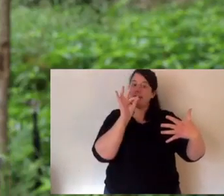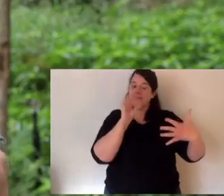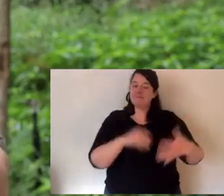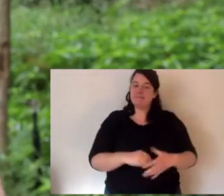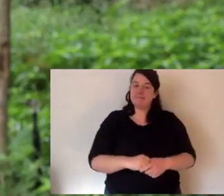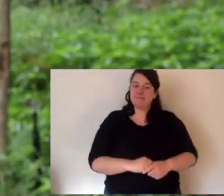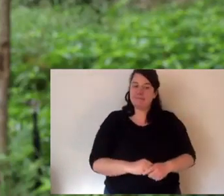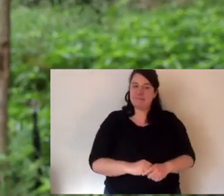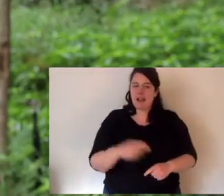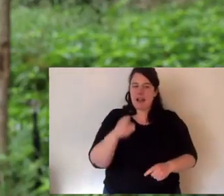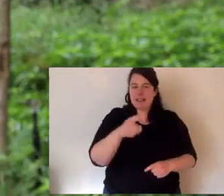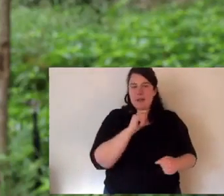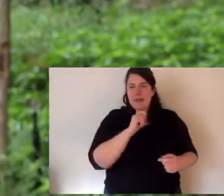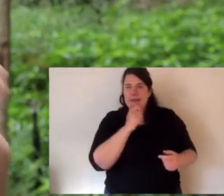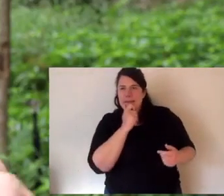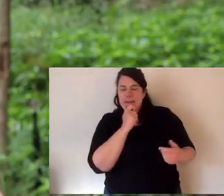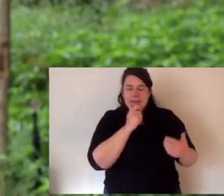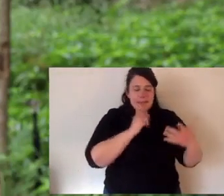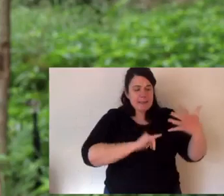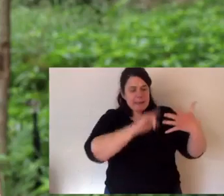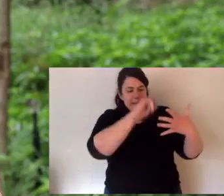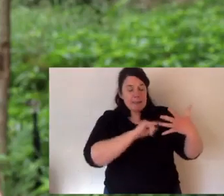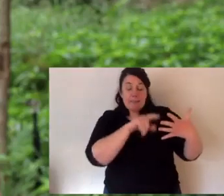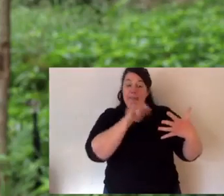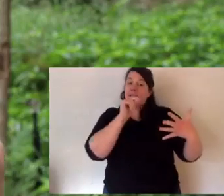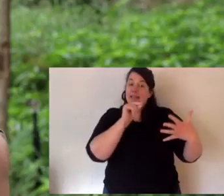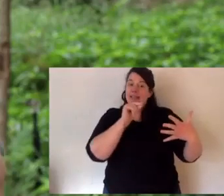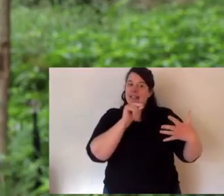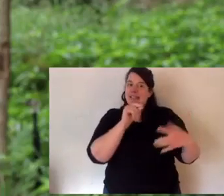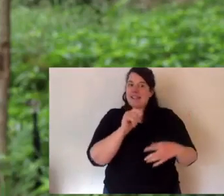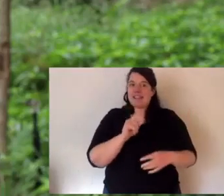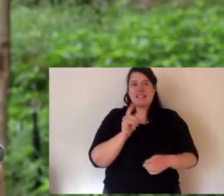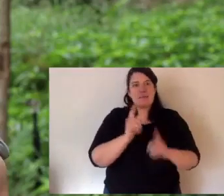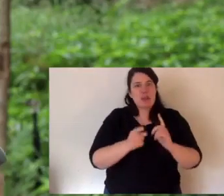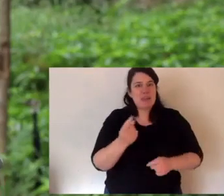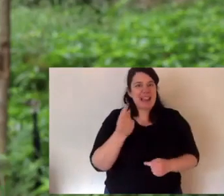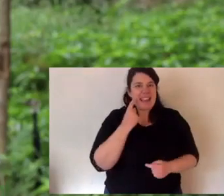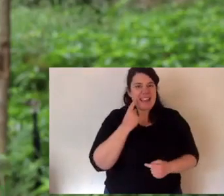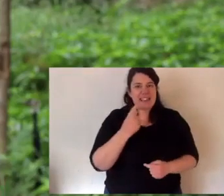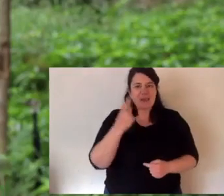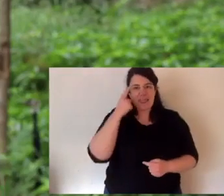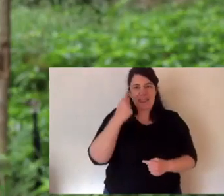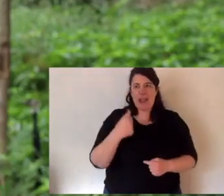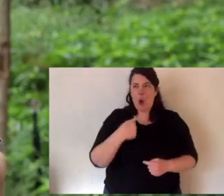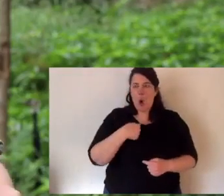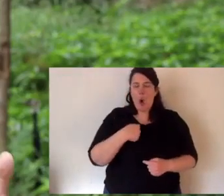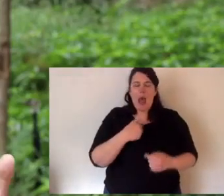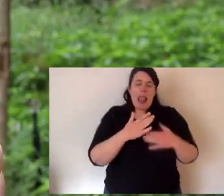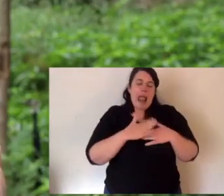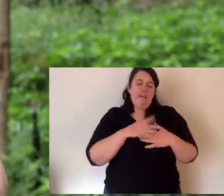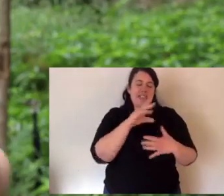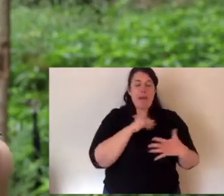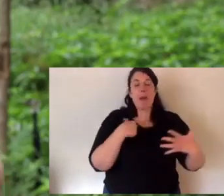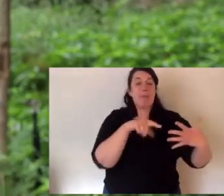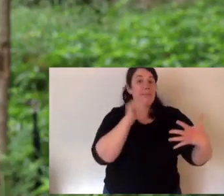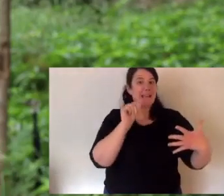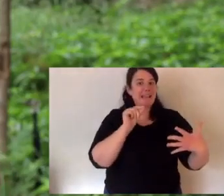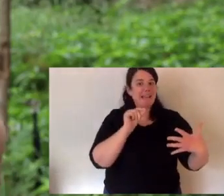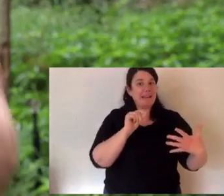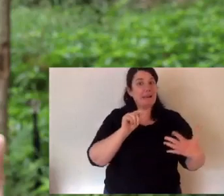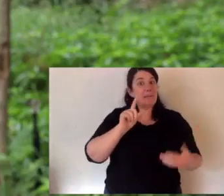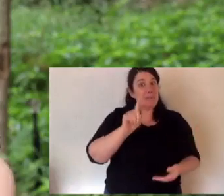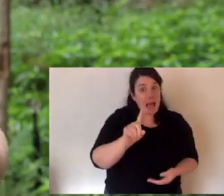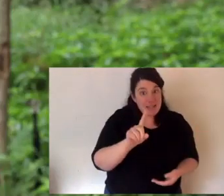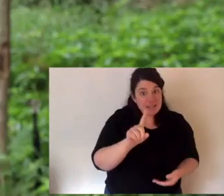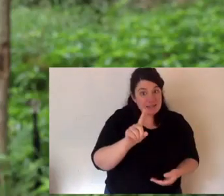decide which project we deliver next. I mentioned voting sensibly. Sometimes it's really